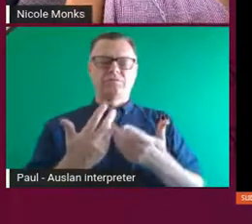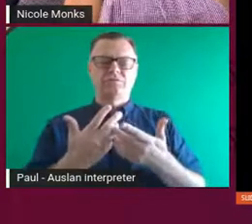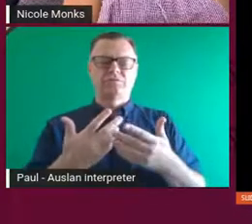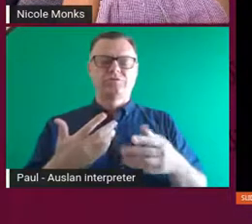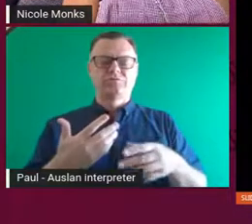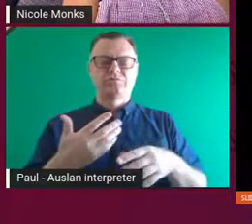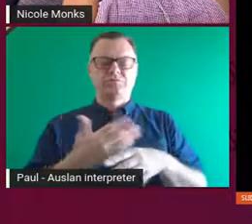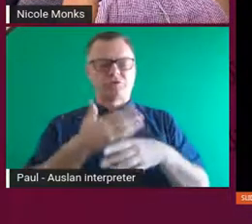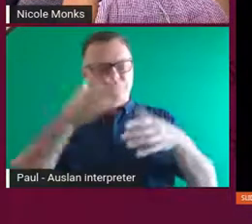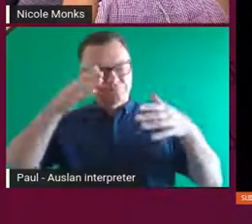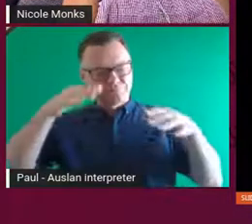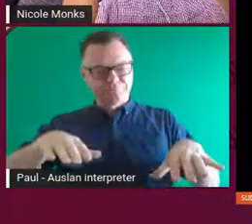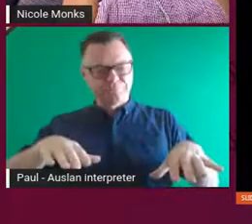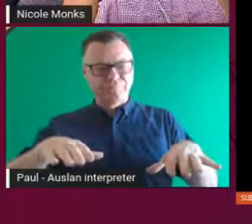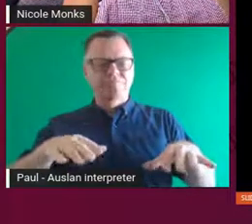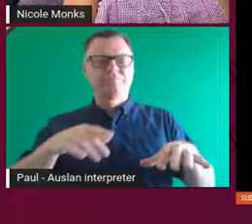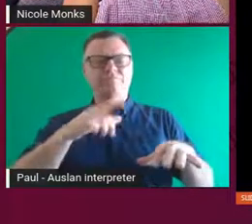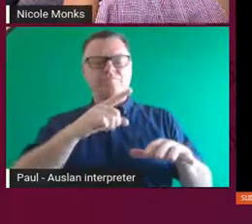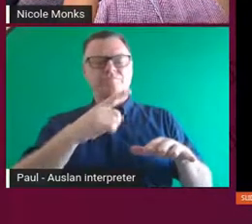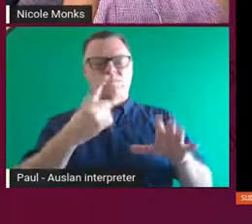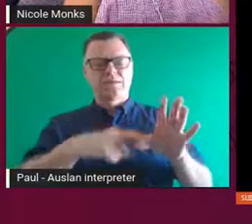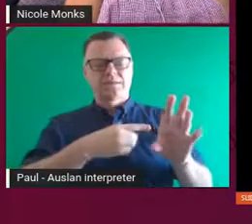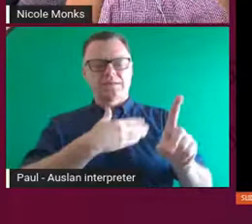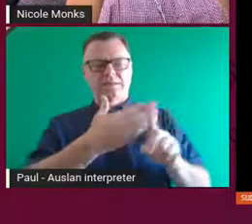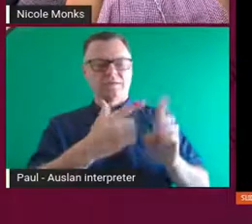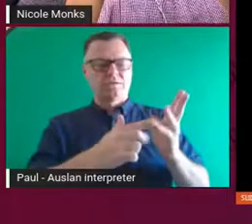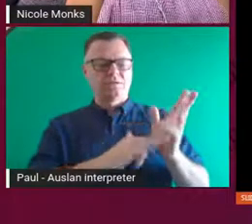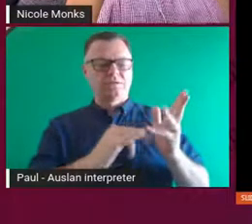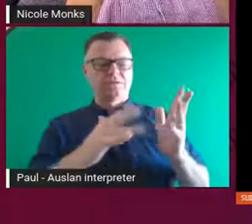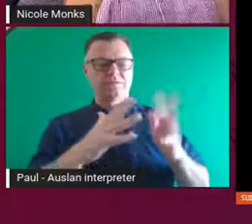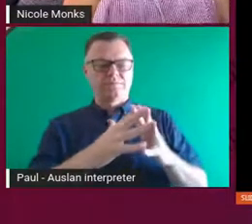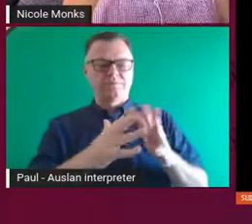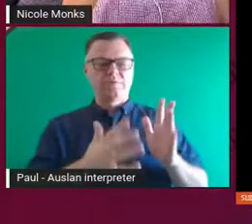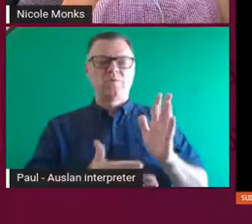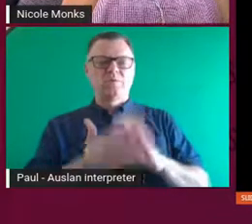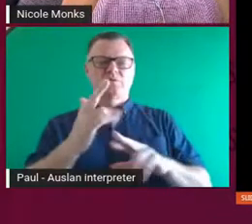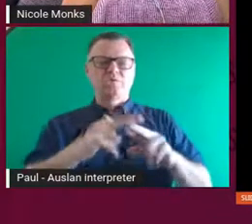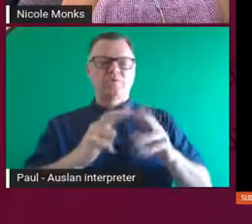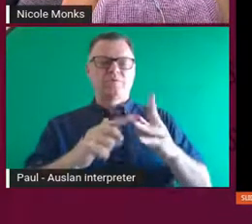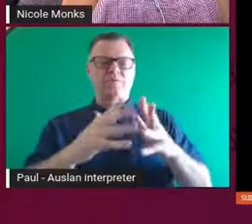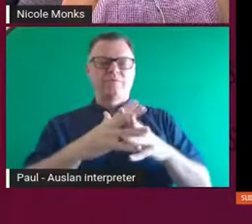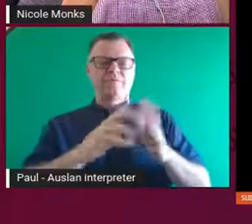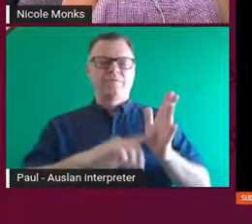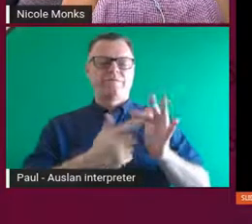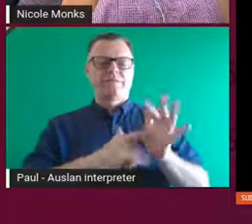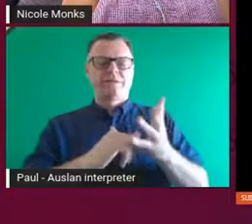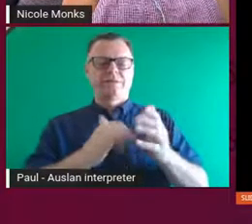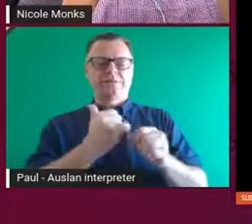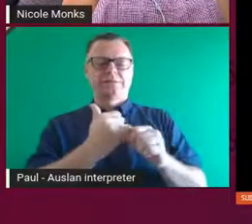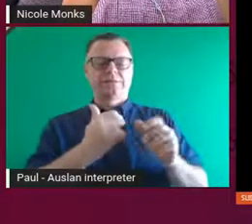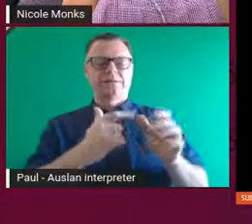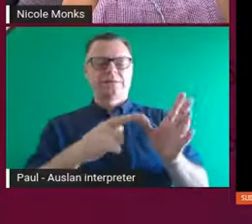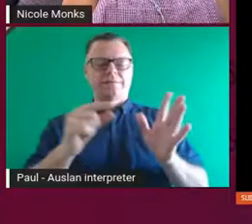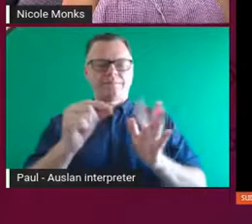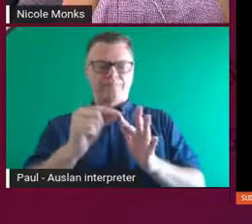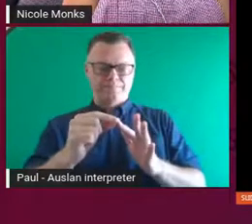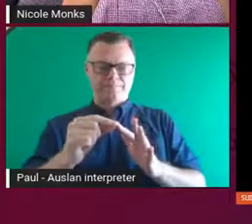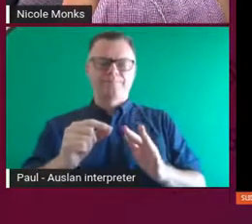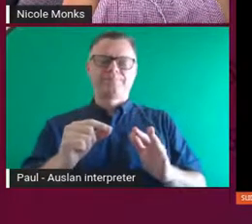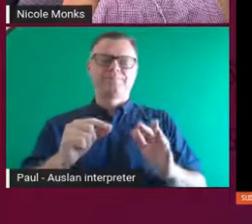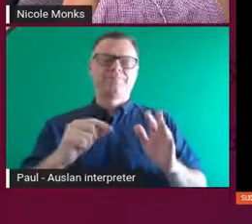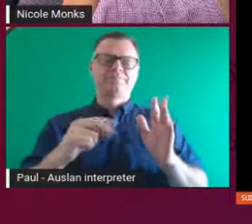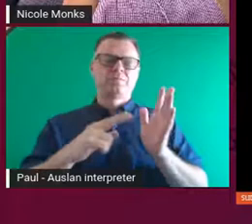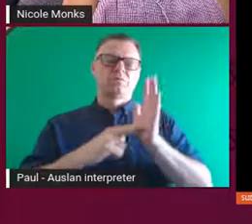at UNSW. And we went out there to a place called Fowler's Gap. And while I was out there,